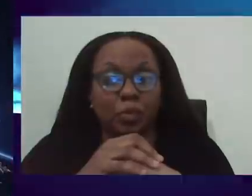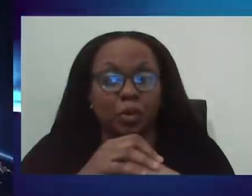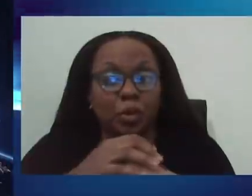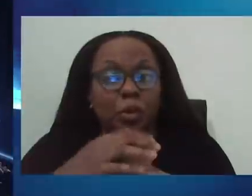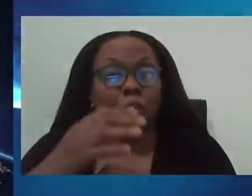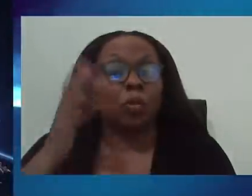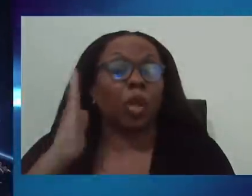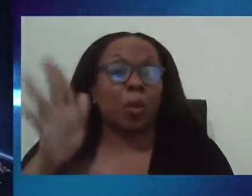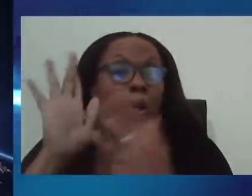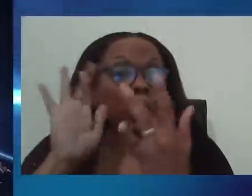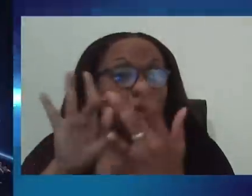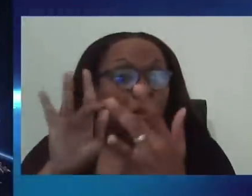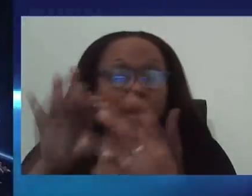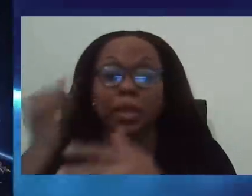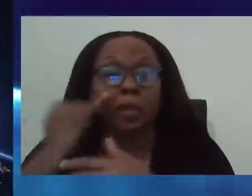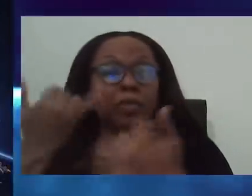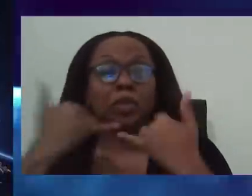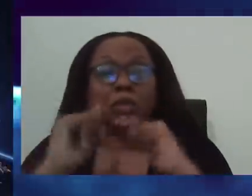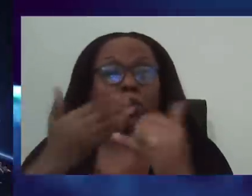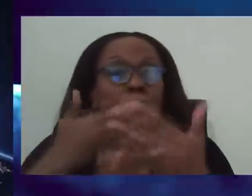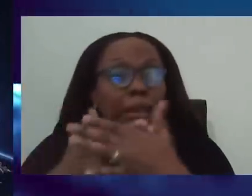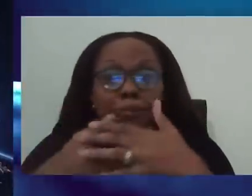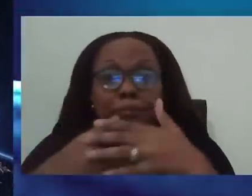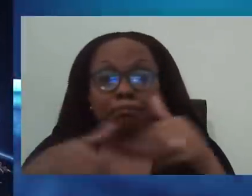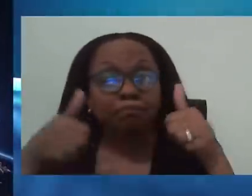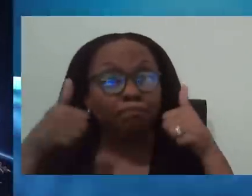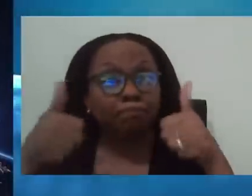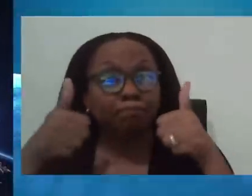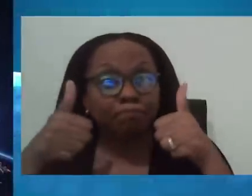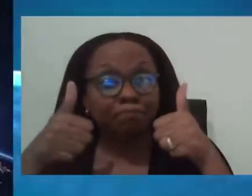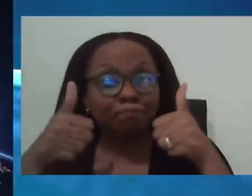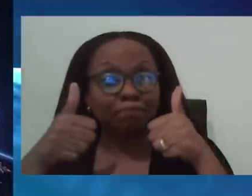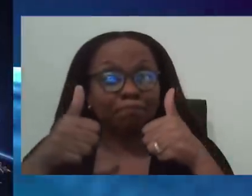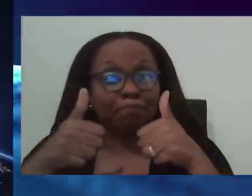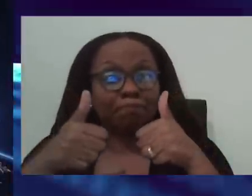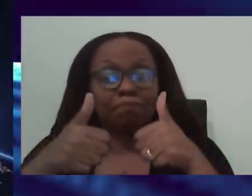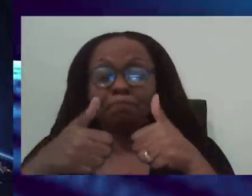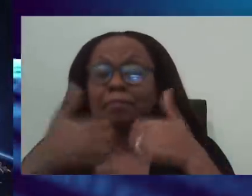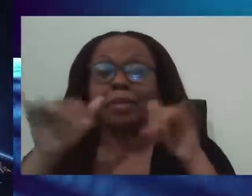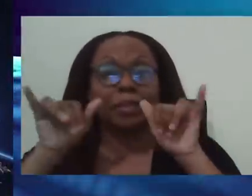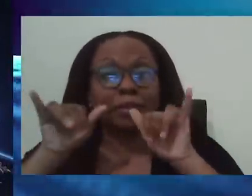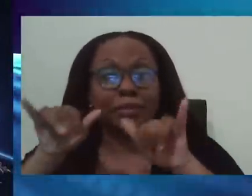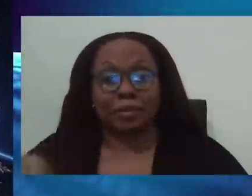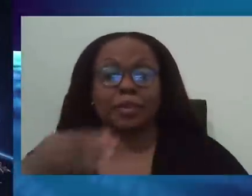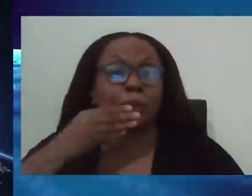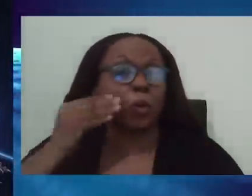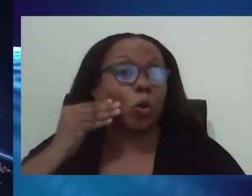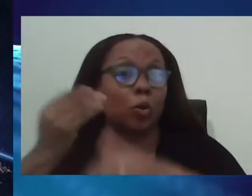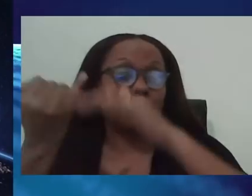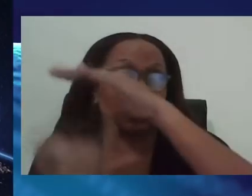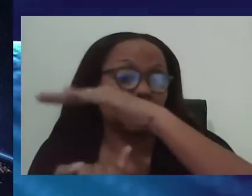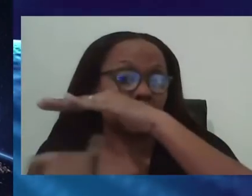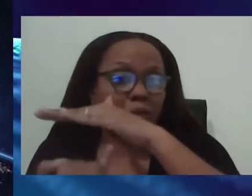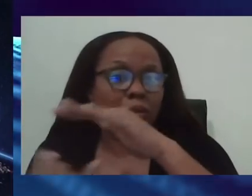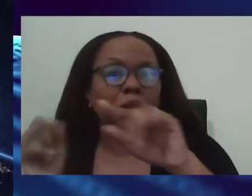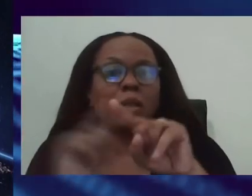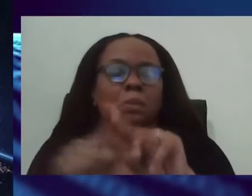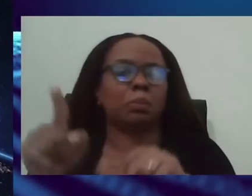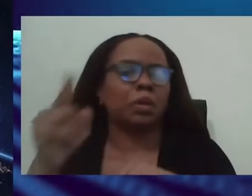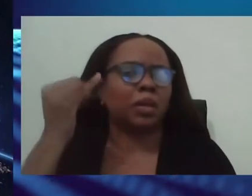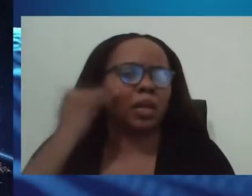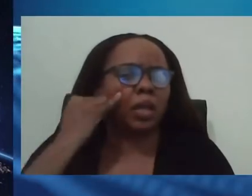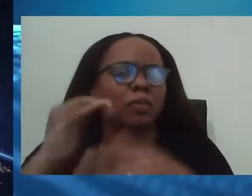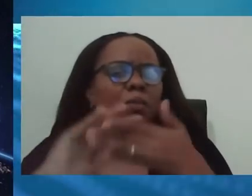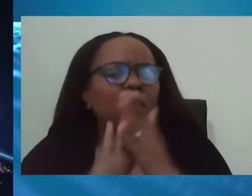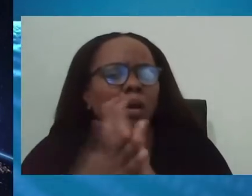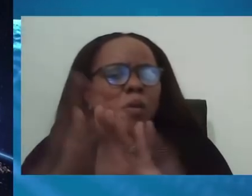If it is that you're still doing well, excellent. We continue to allow you to home isolate. However, if your symptoms have changed, you will